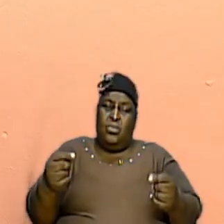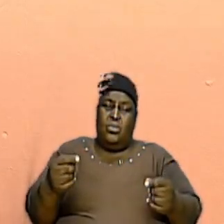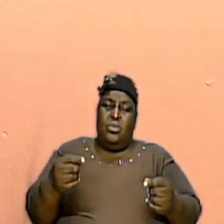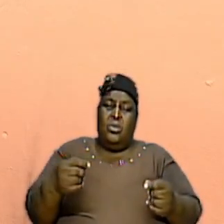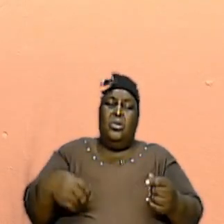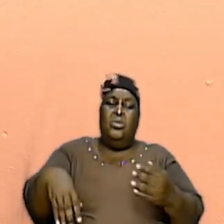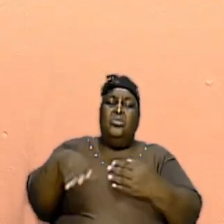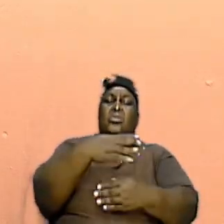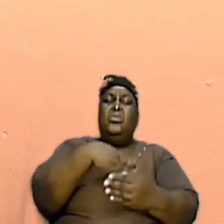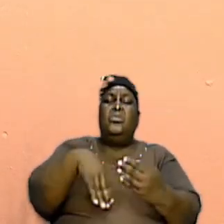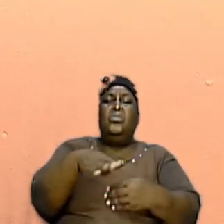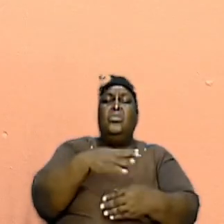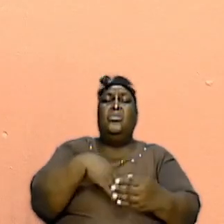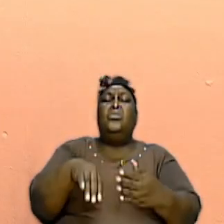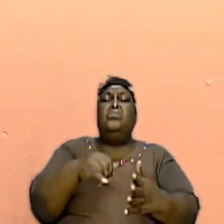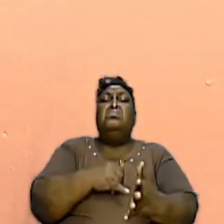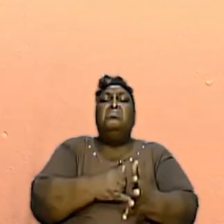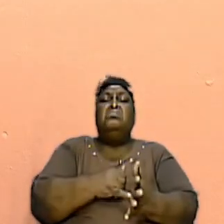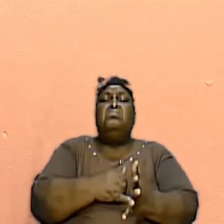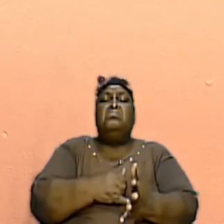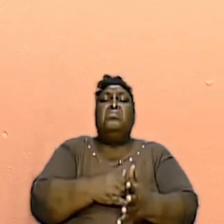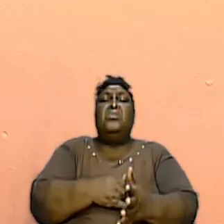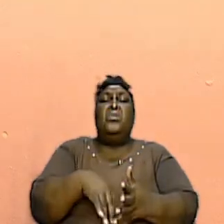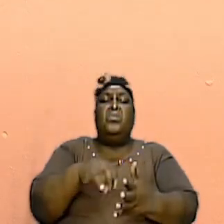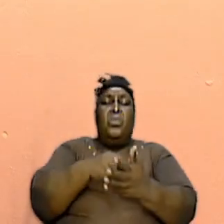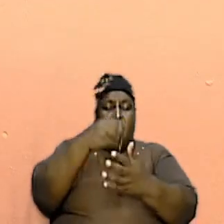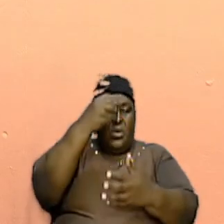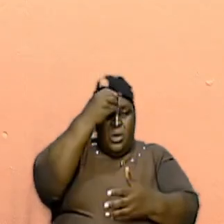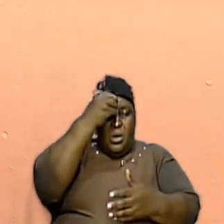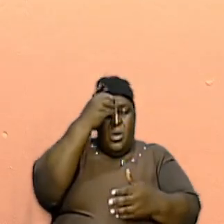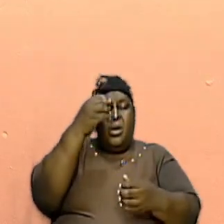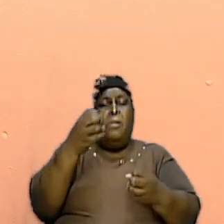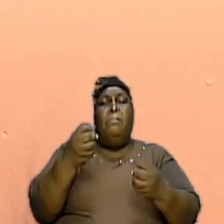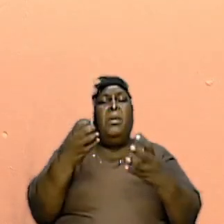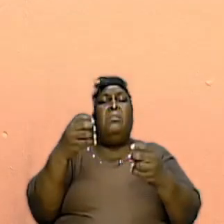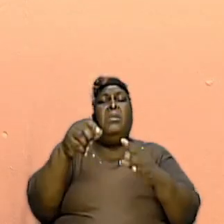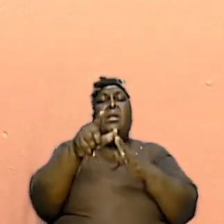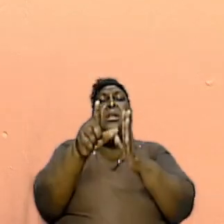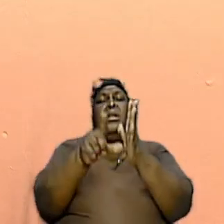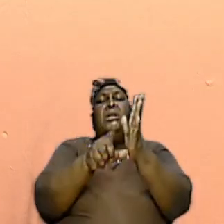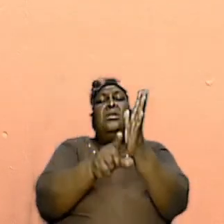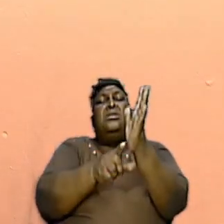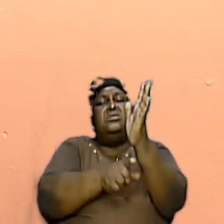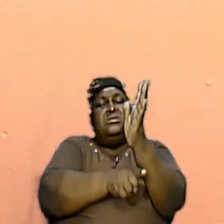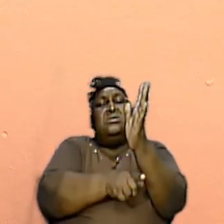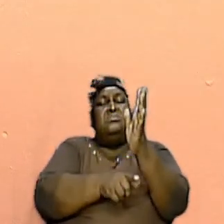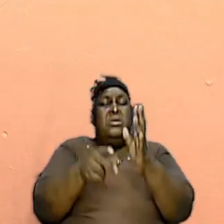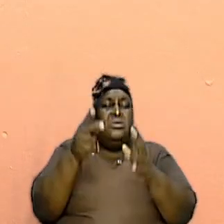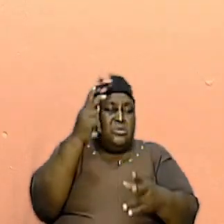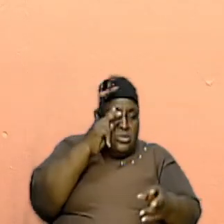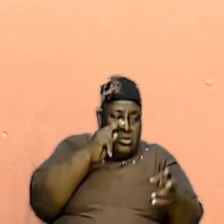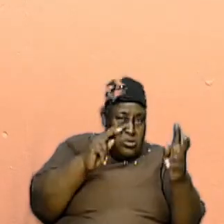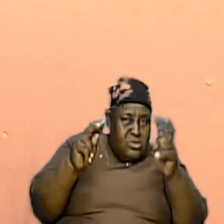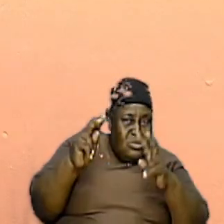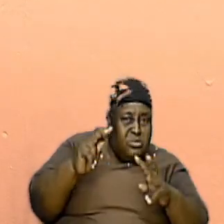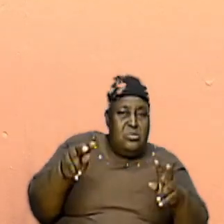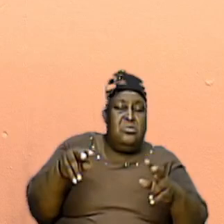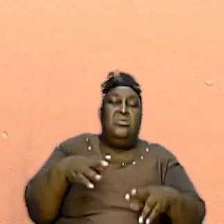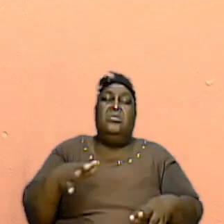we learned a lot of lessons from just looking at the thing. When they had to offer